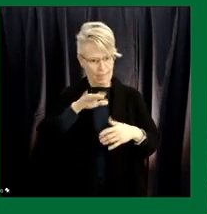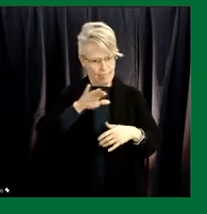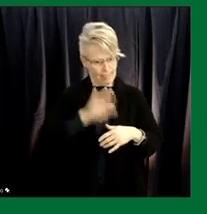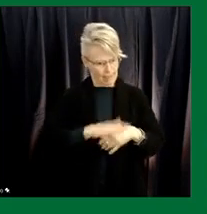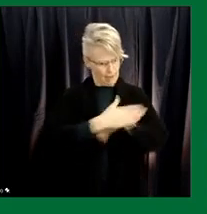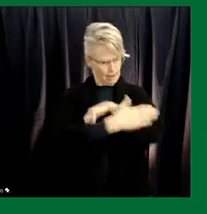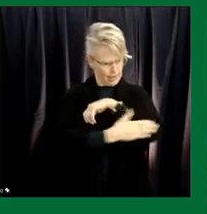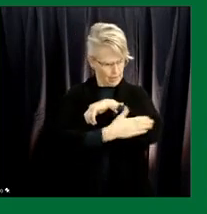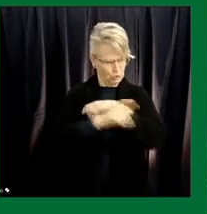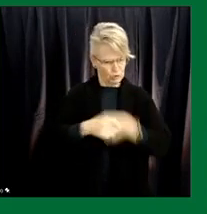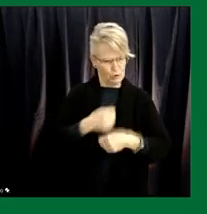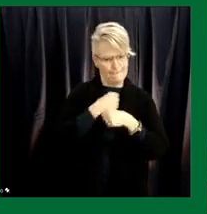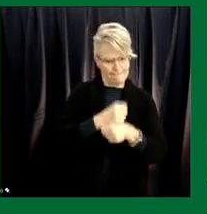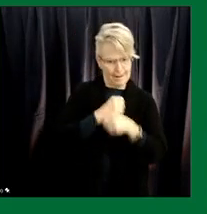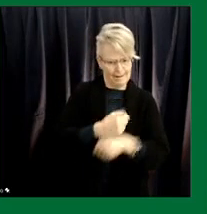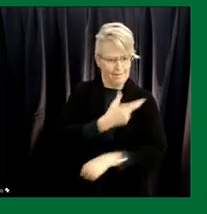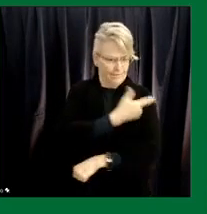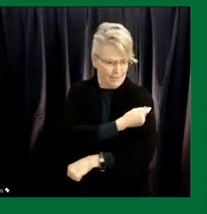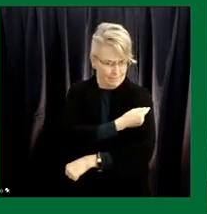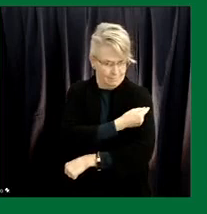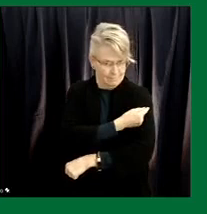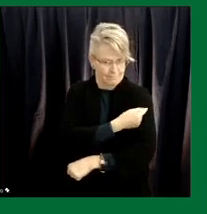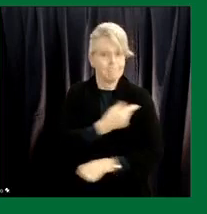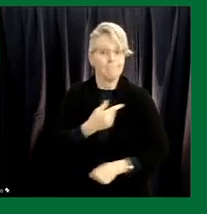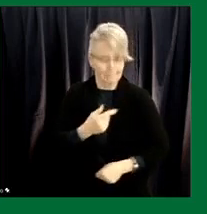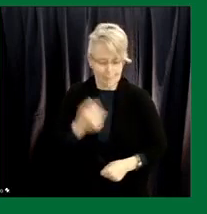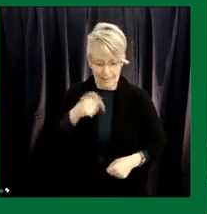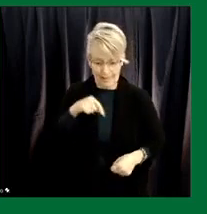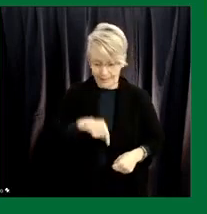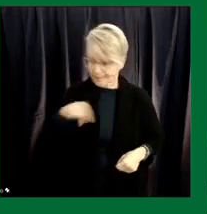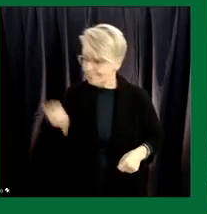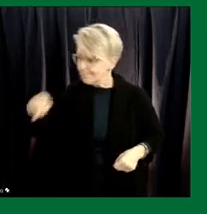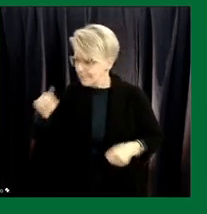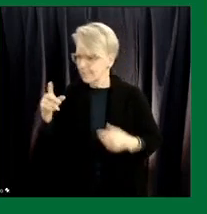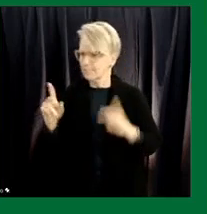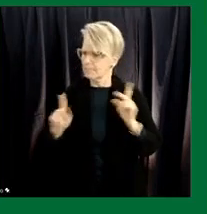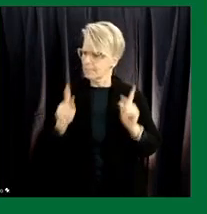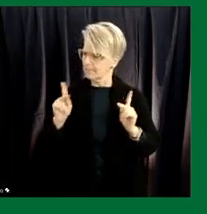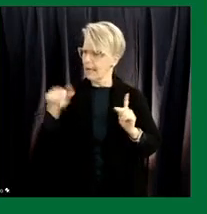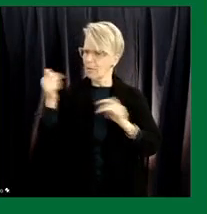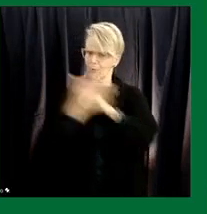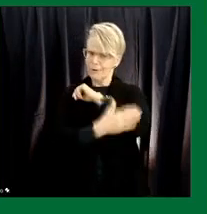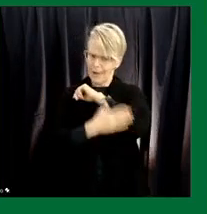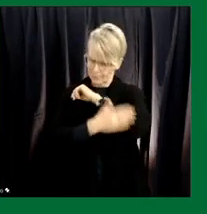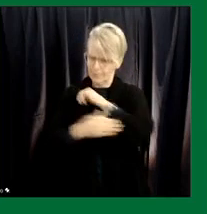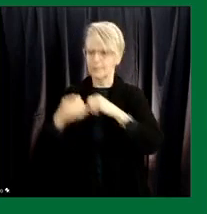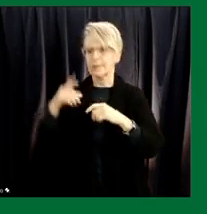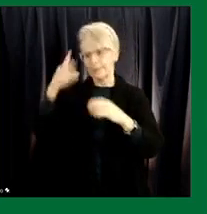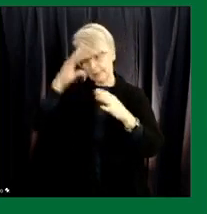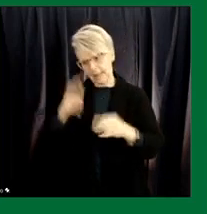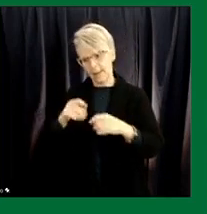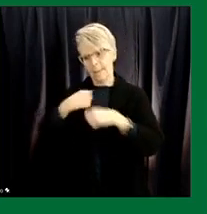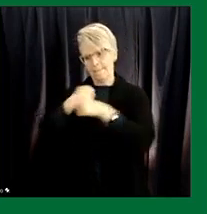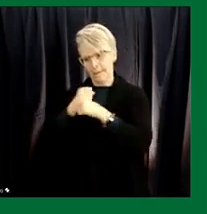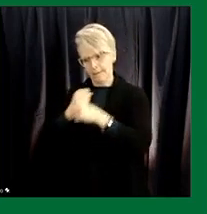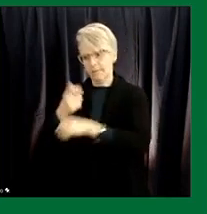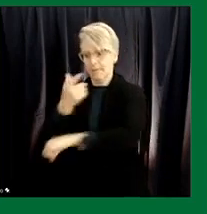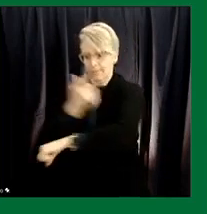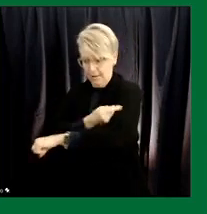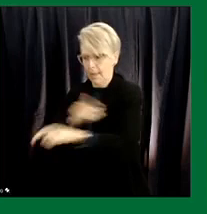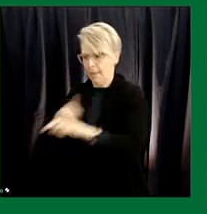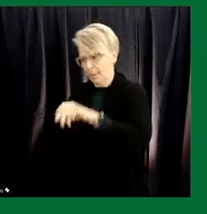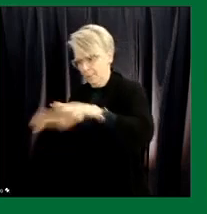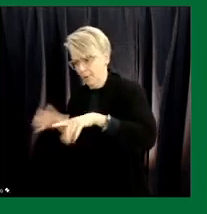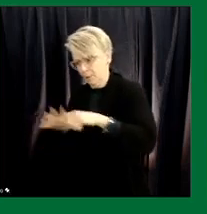vaccine producing nations taking steps to ensure that their citizens have access to those vaccines first. Well